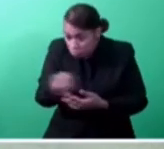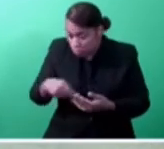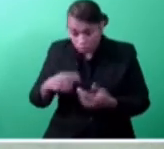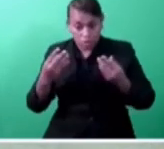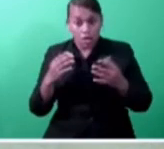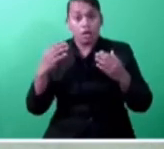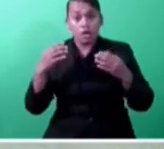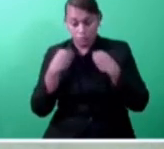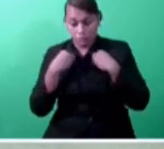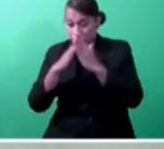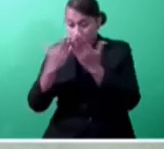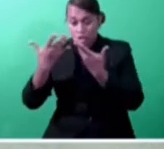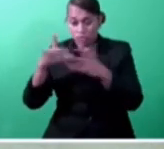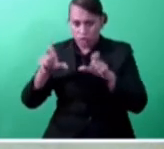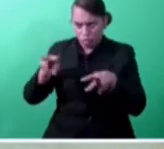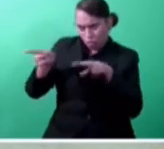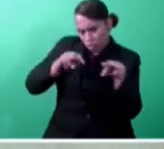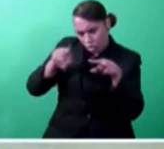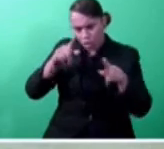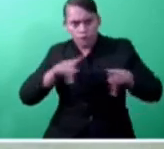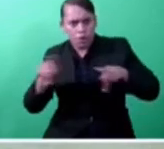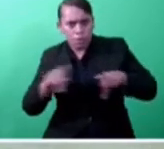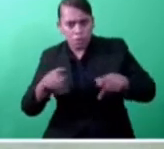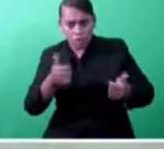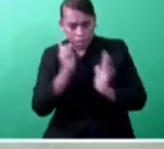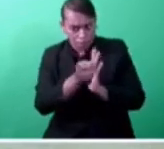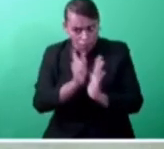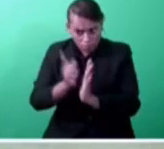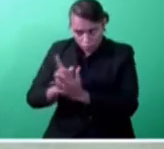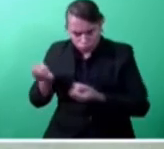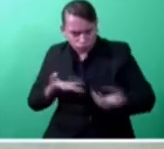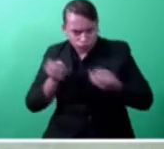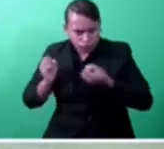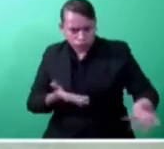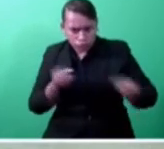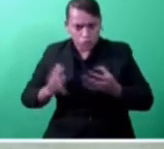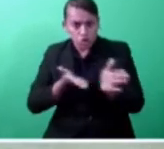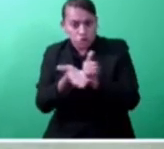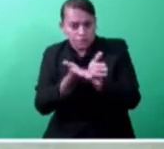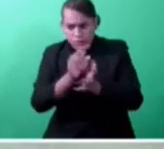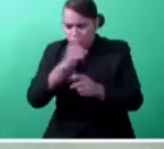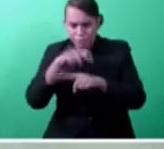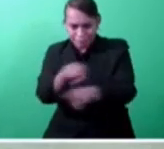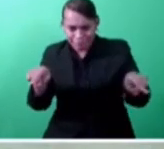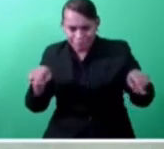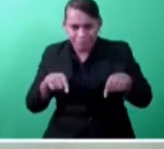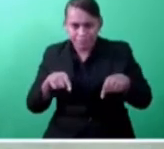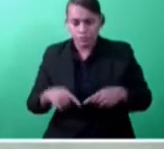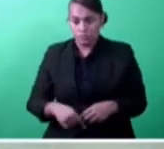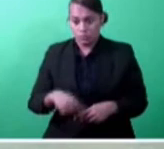performance-oriented and deliver timely services to citizens. Mr. Speaker Sir, as we